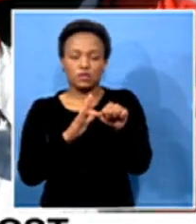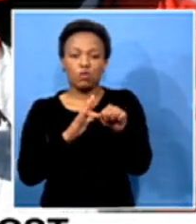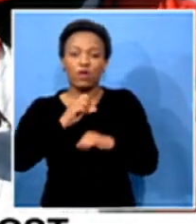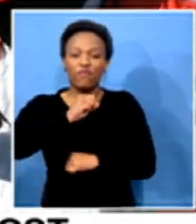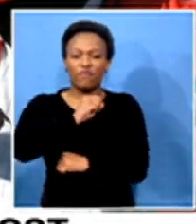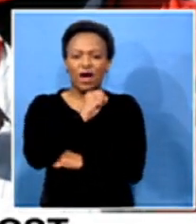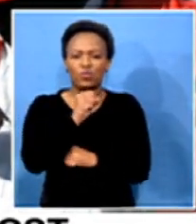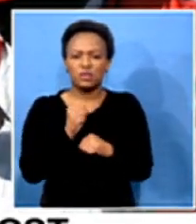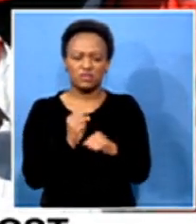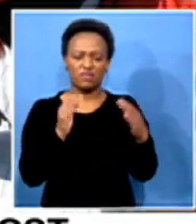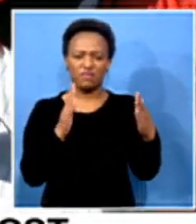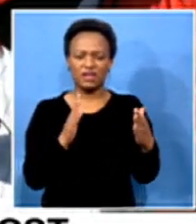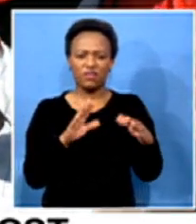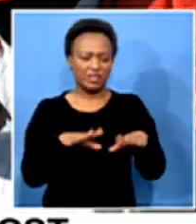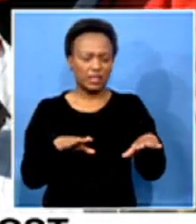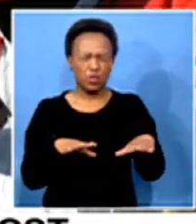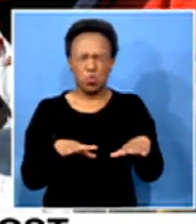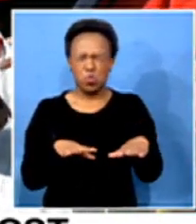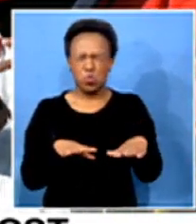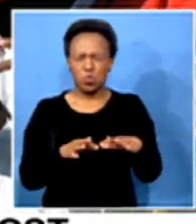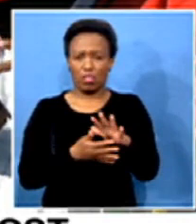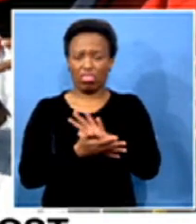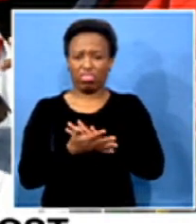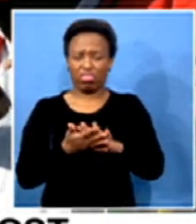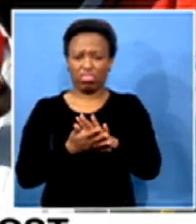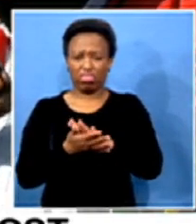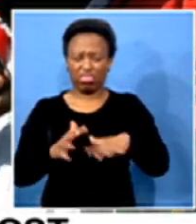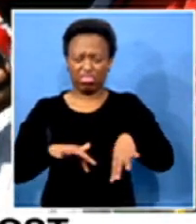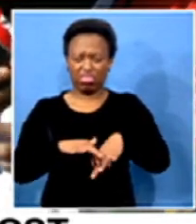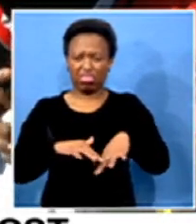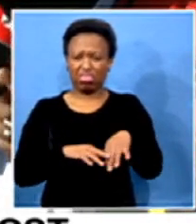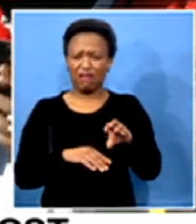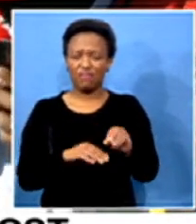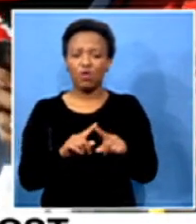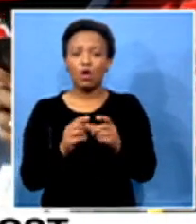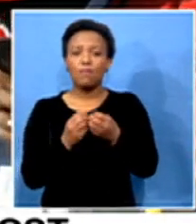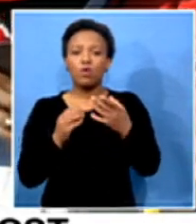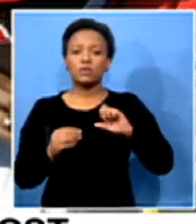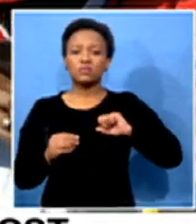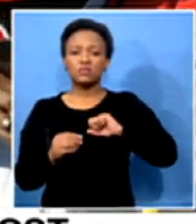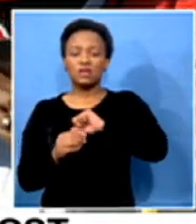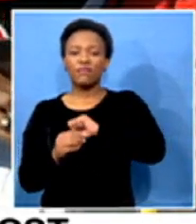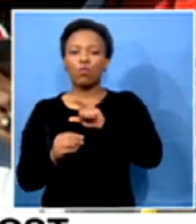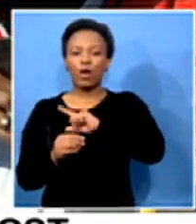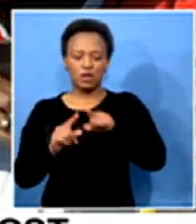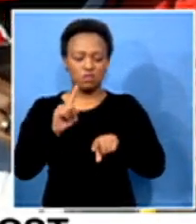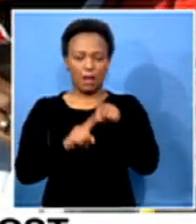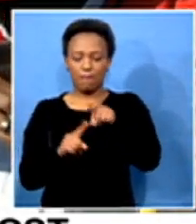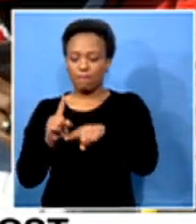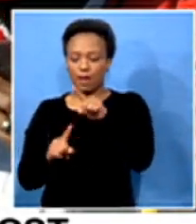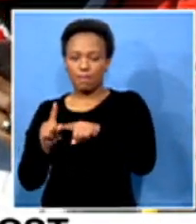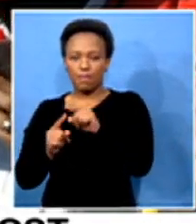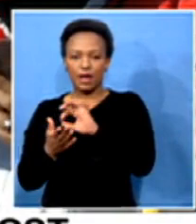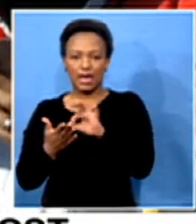It's very filthy, due to the fact that most of those employees has been expelled, and they cannot be able to